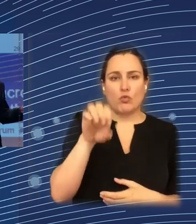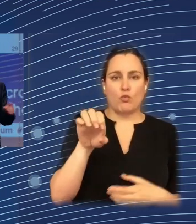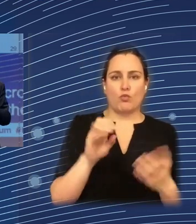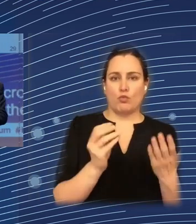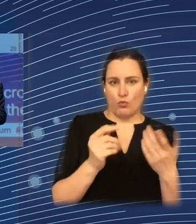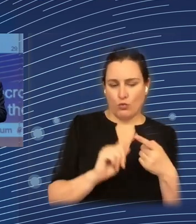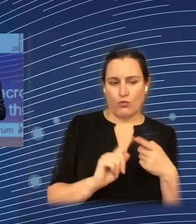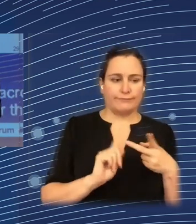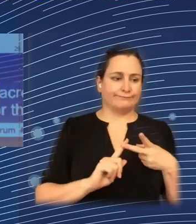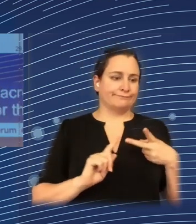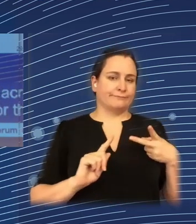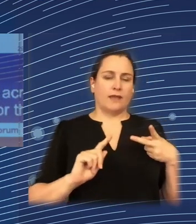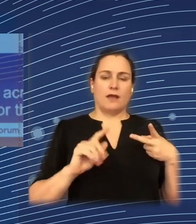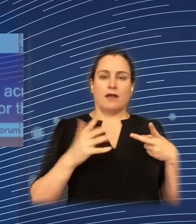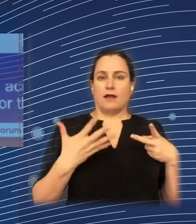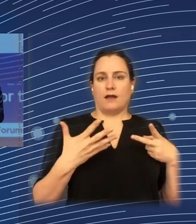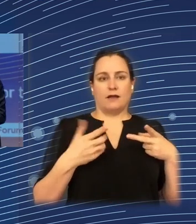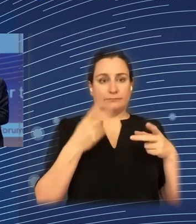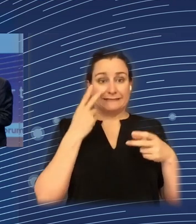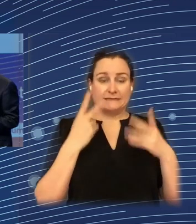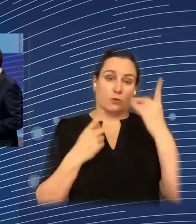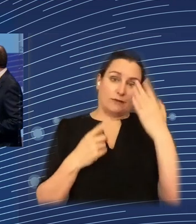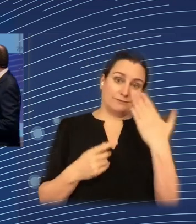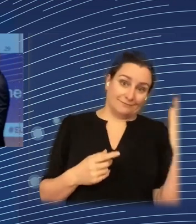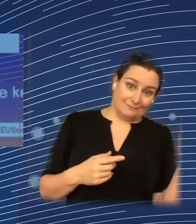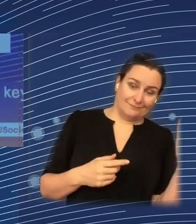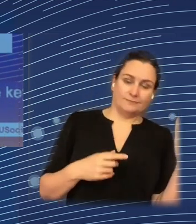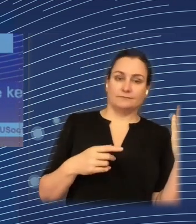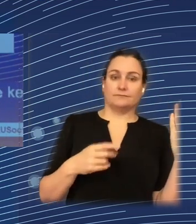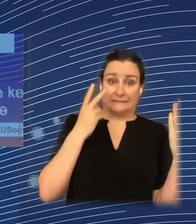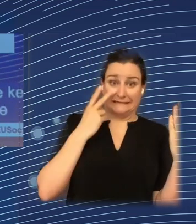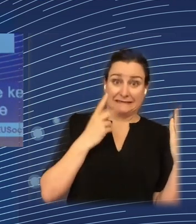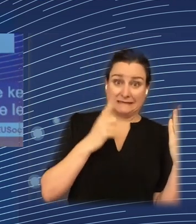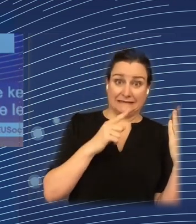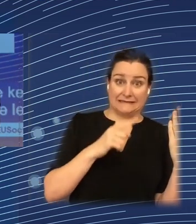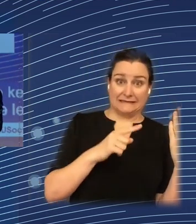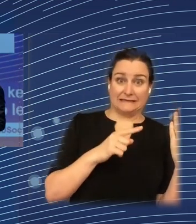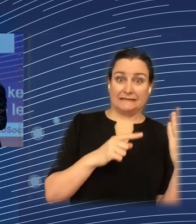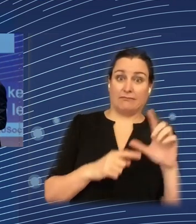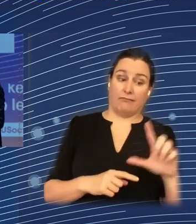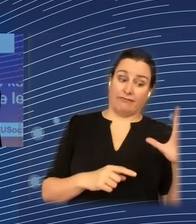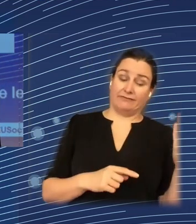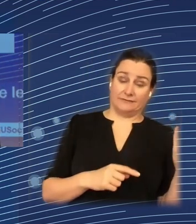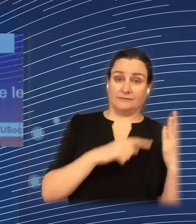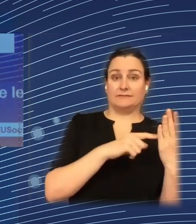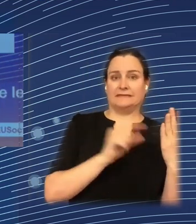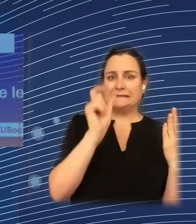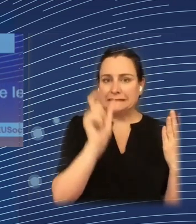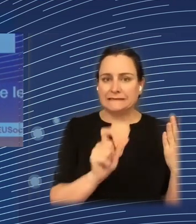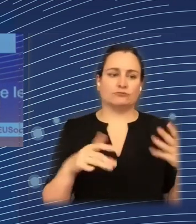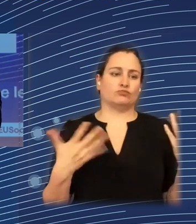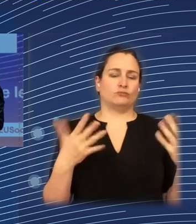Those are the ones on the left-hand side of the map, where you can see that countries like Italy or countries like France